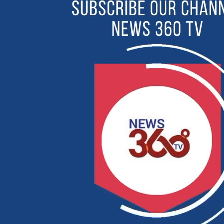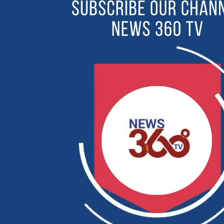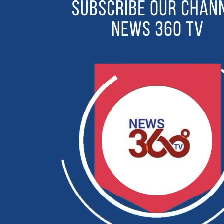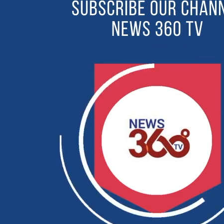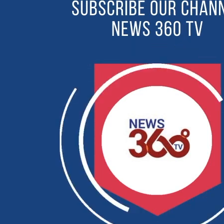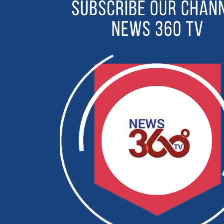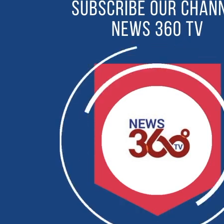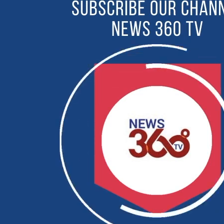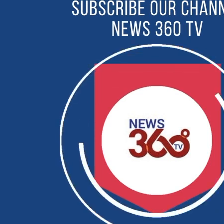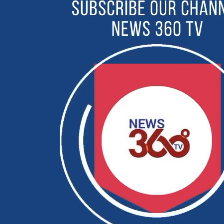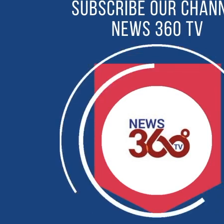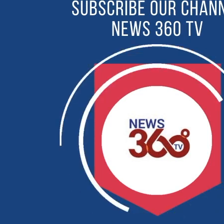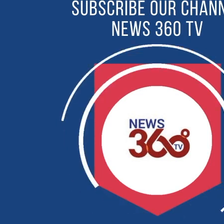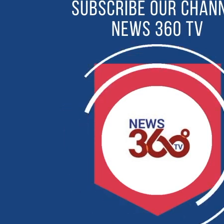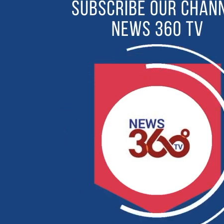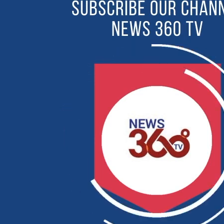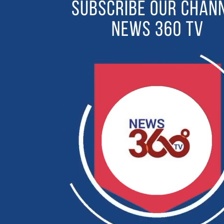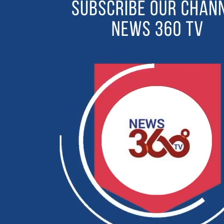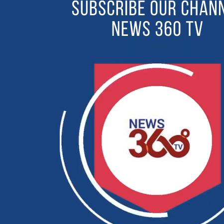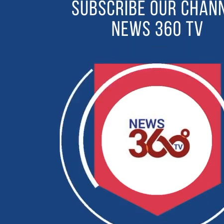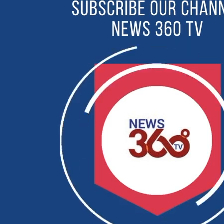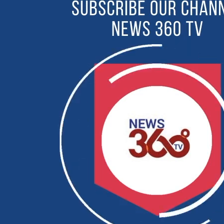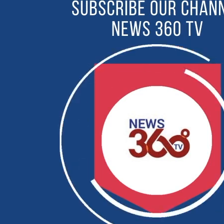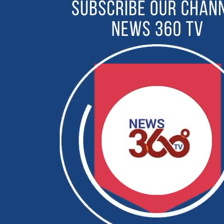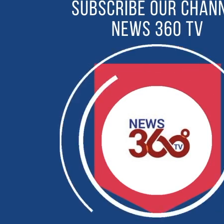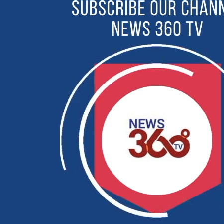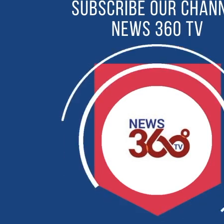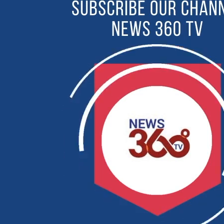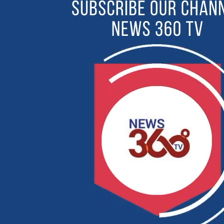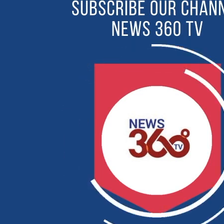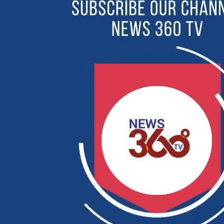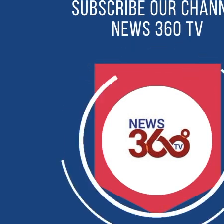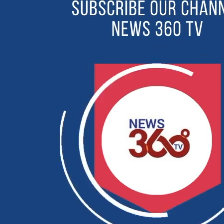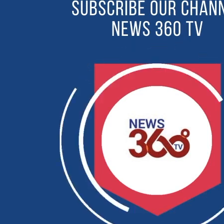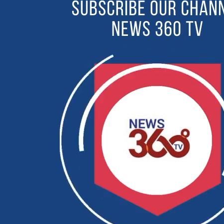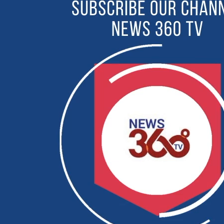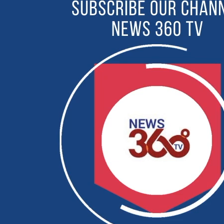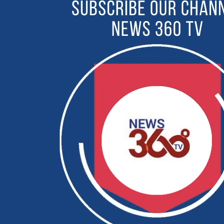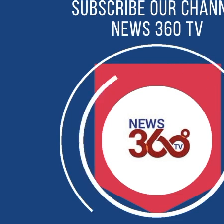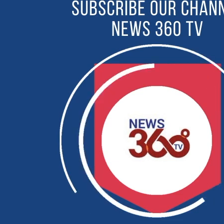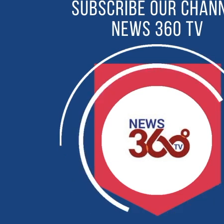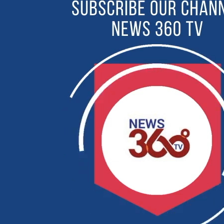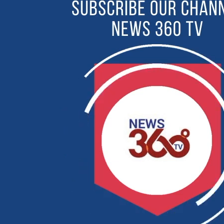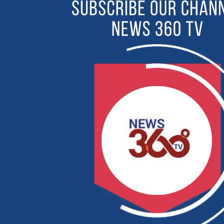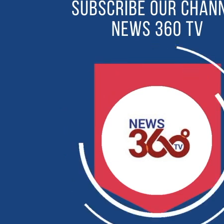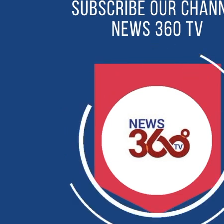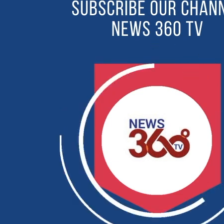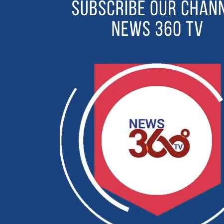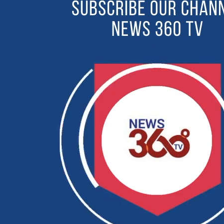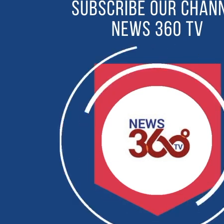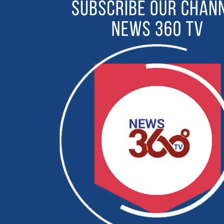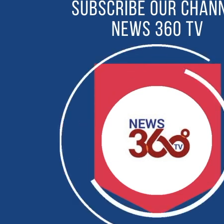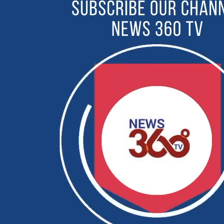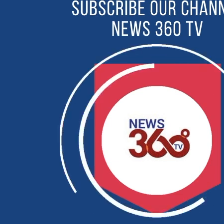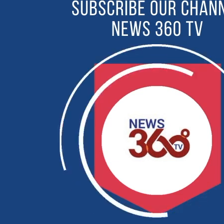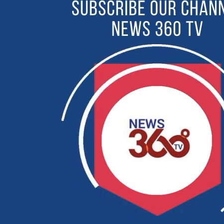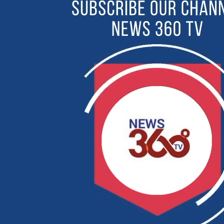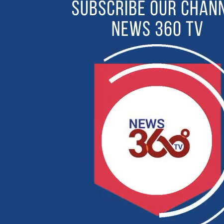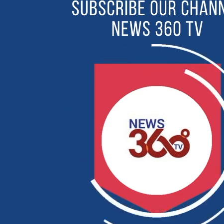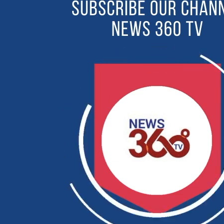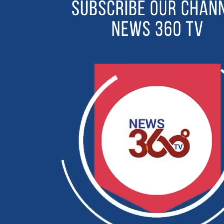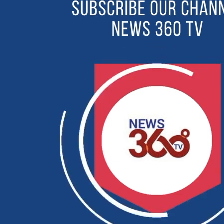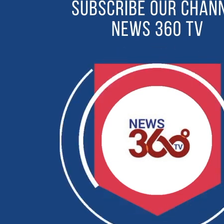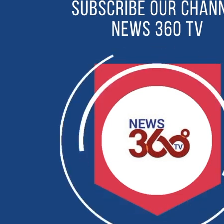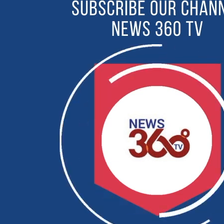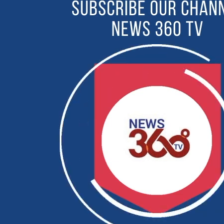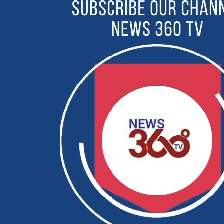It's on the website. to... if you go to the regular E&R